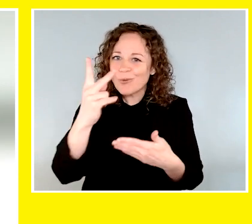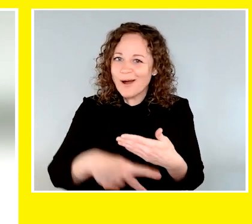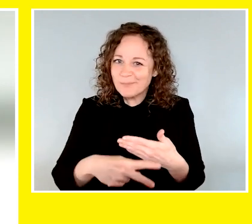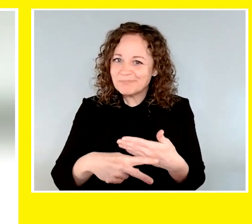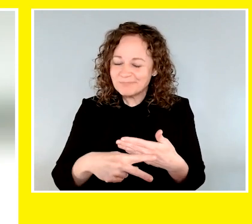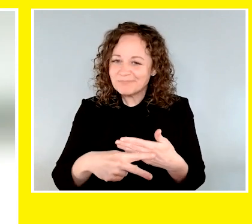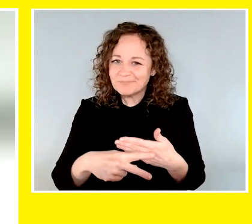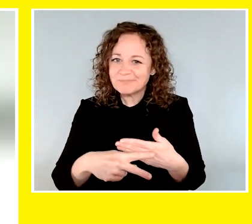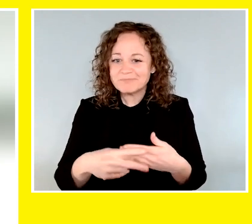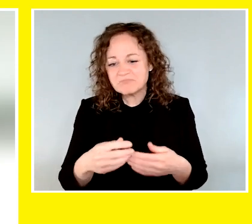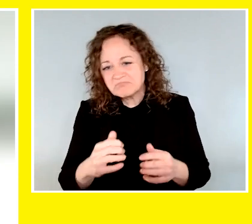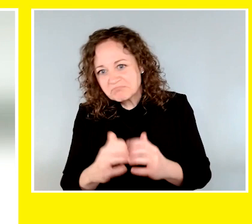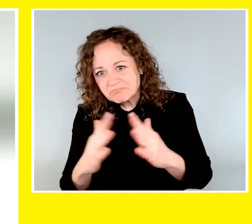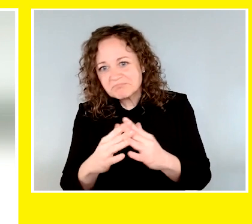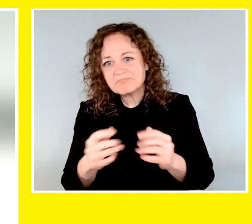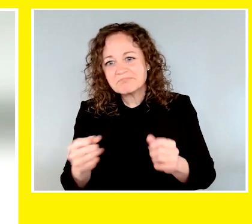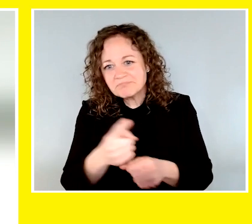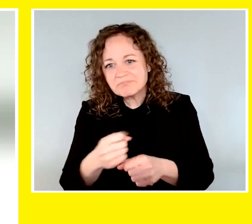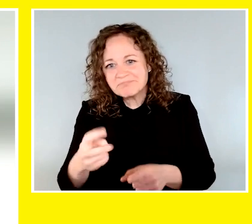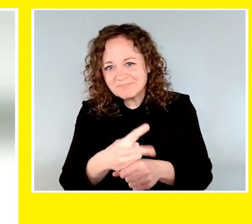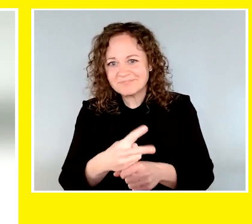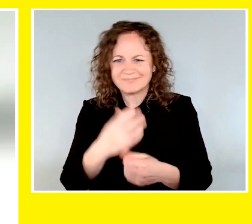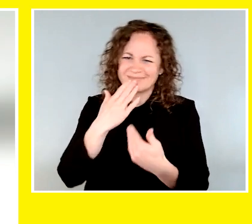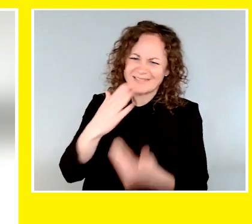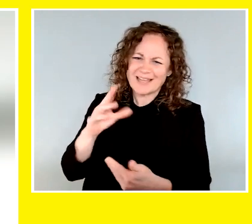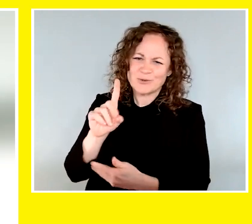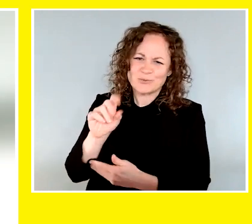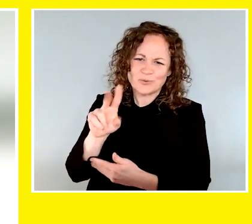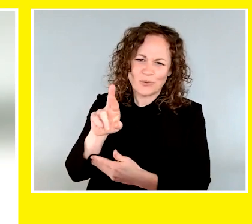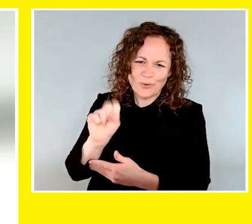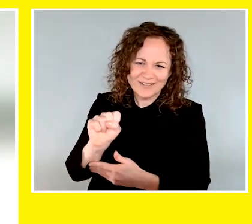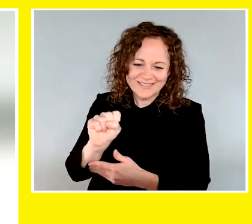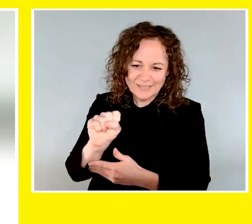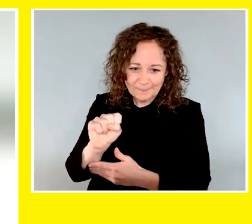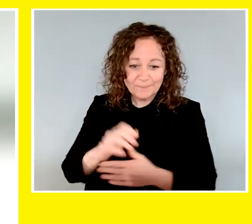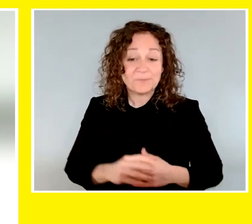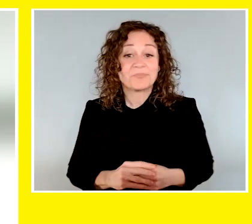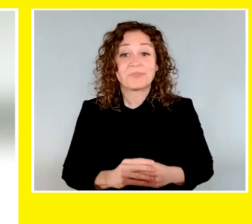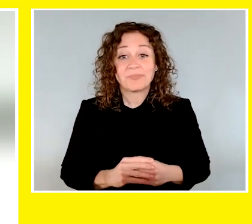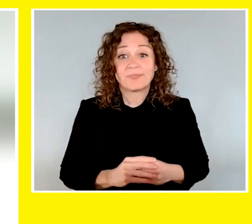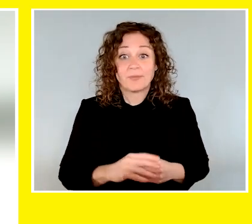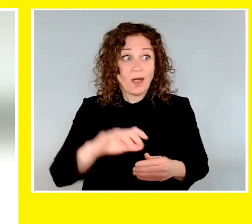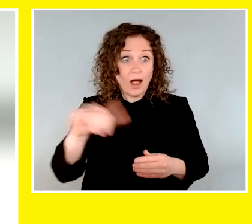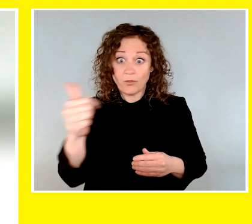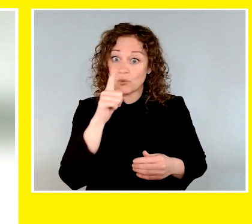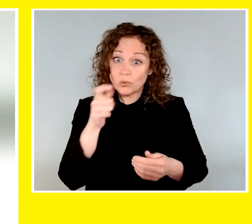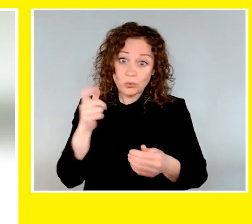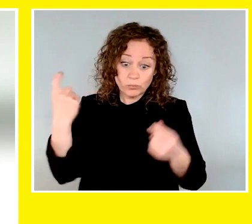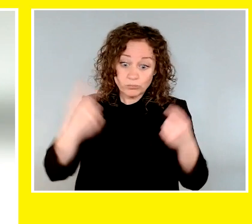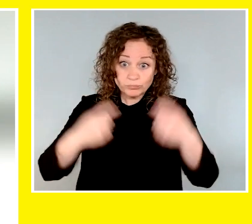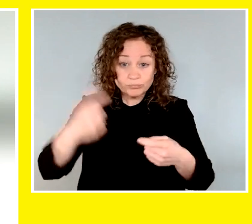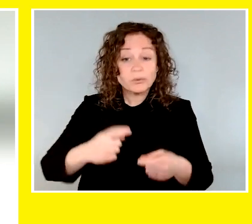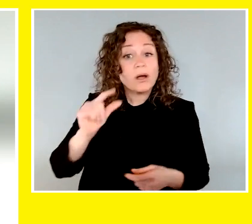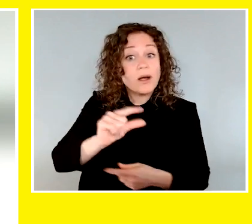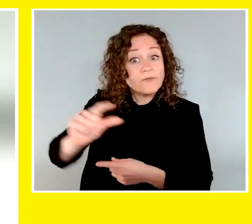CNIB, which we hope to have up and running within the next couple of years. Thank you so very, very much, Dolores. I also want to thank some of our other